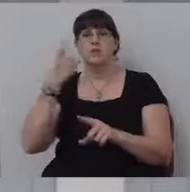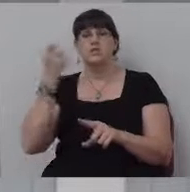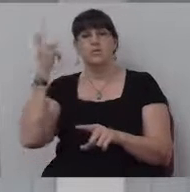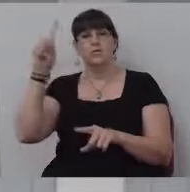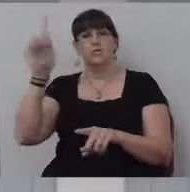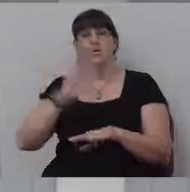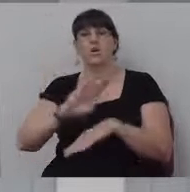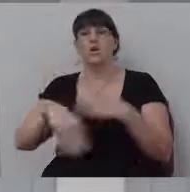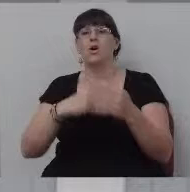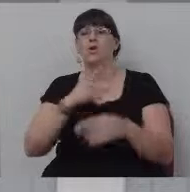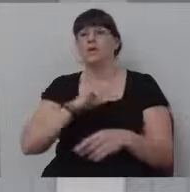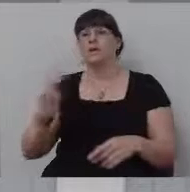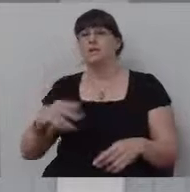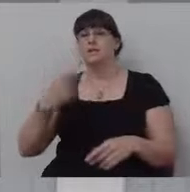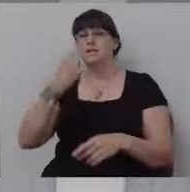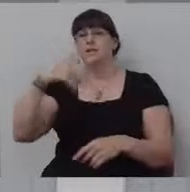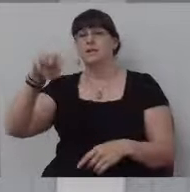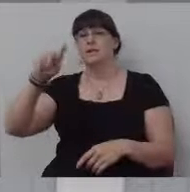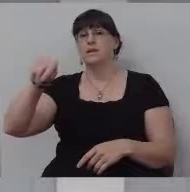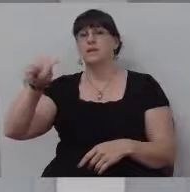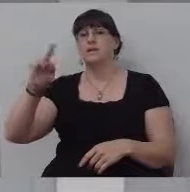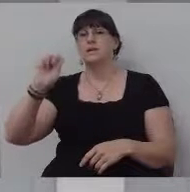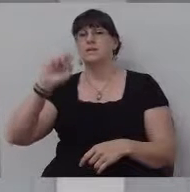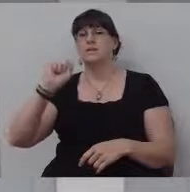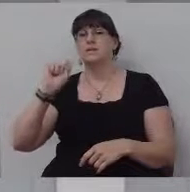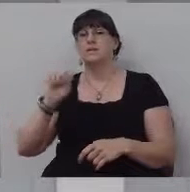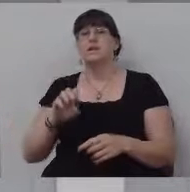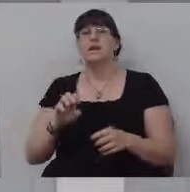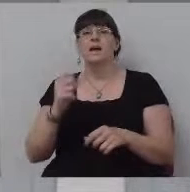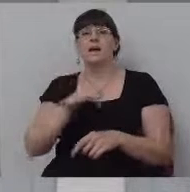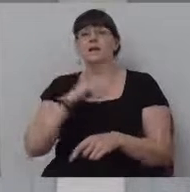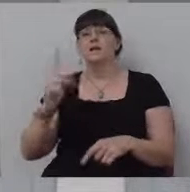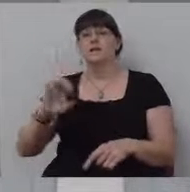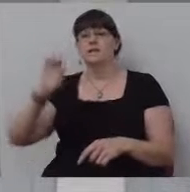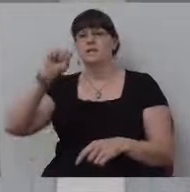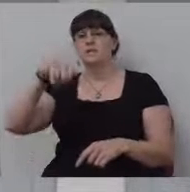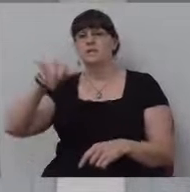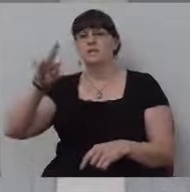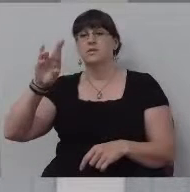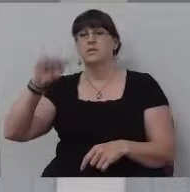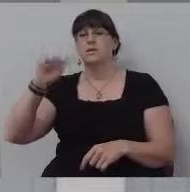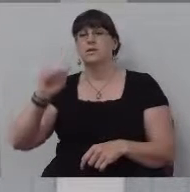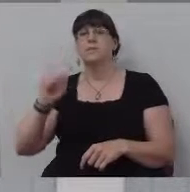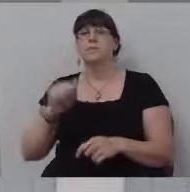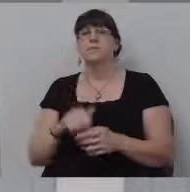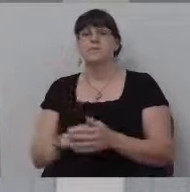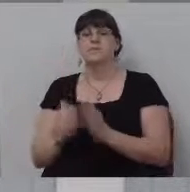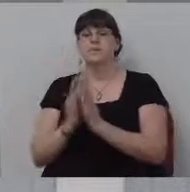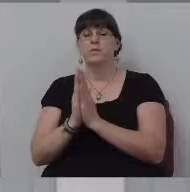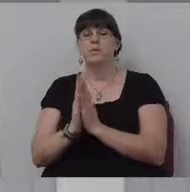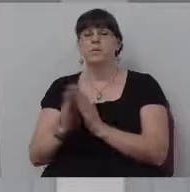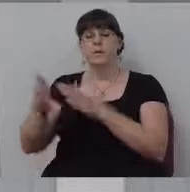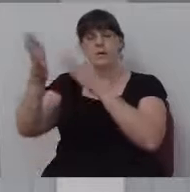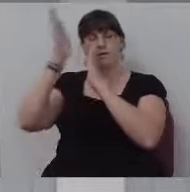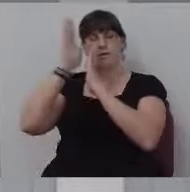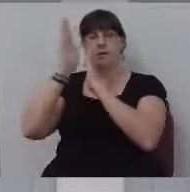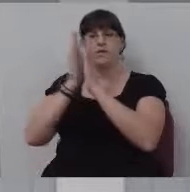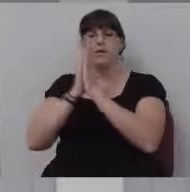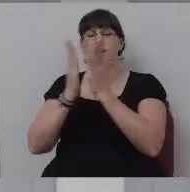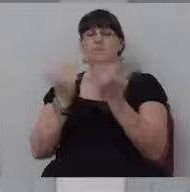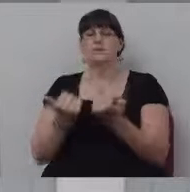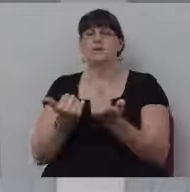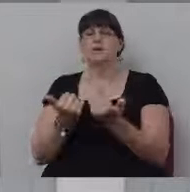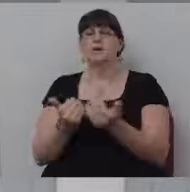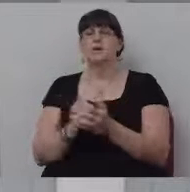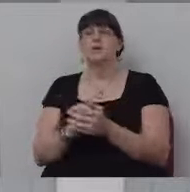kings of the Hittites and for, for the kings of Syria by their means. Now let's pray. Father, I want to ask you tonight now